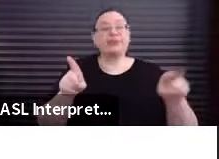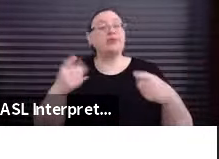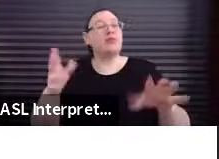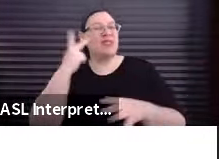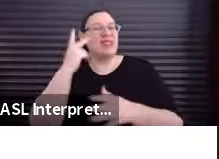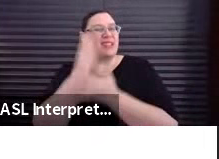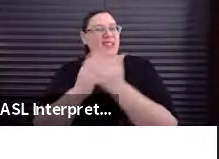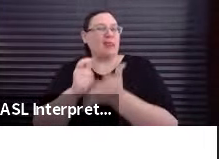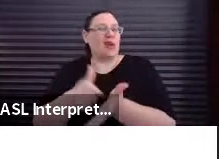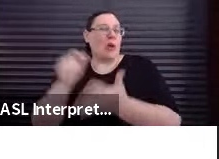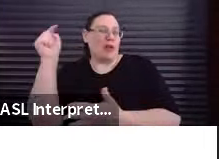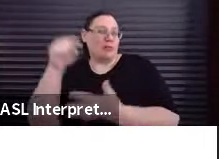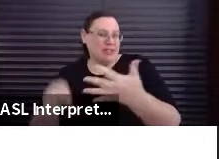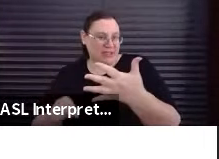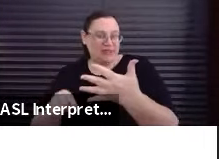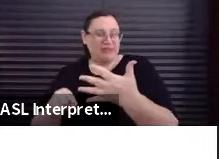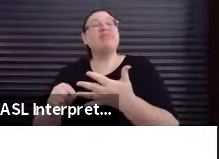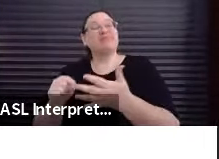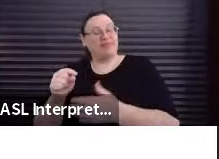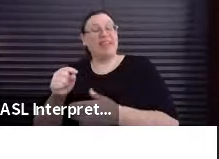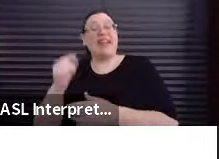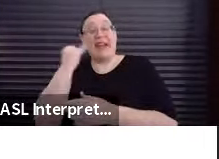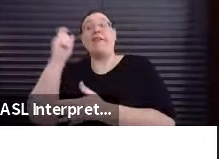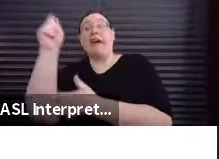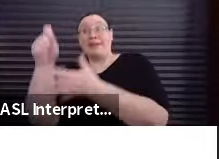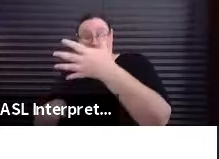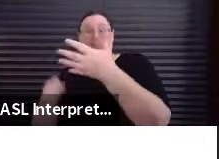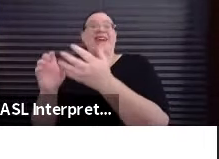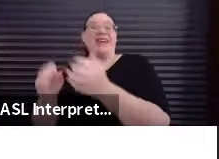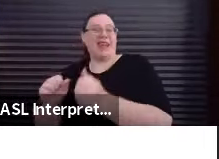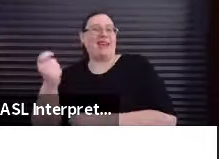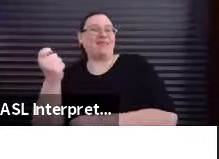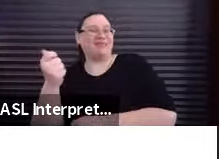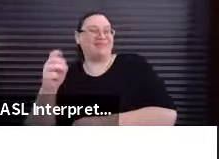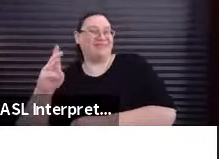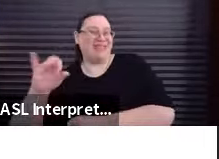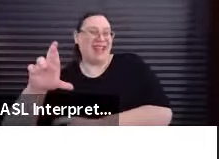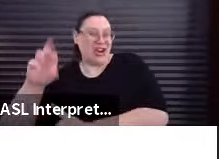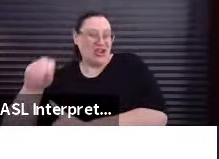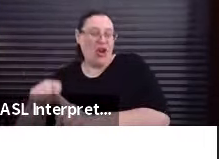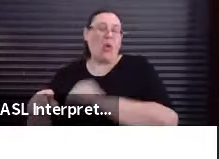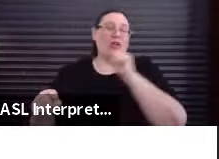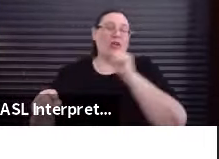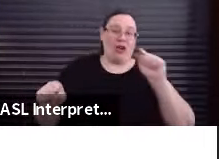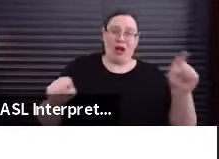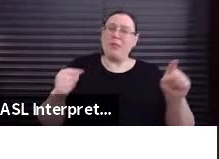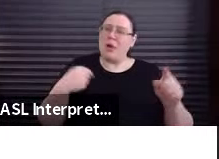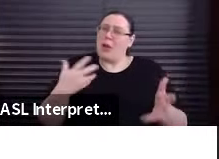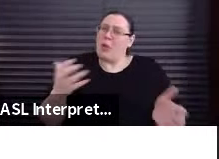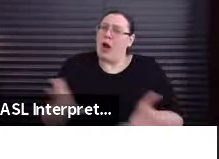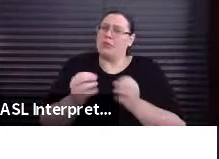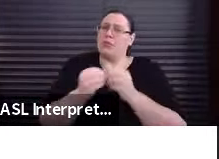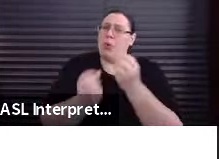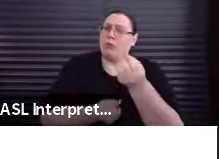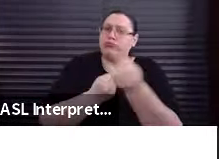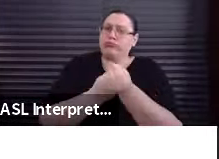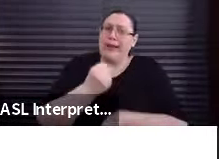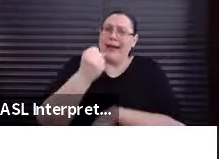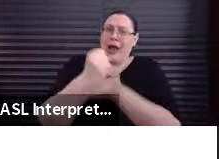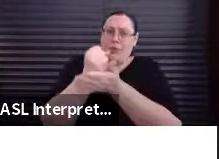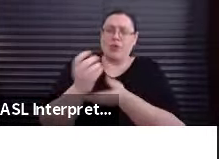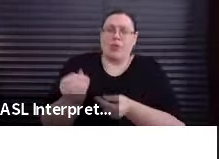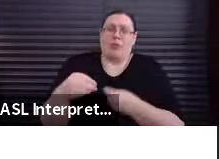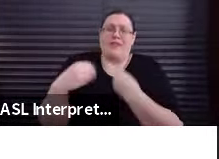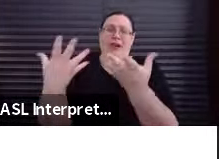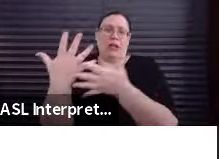what does and what doesn't qualify for the micro, but we want to help you a little bit more with the process. And so we're going to provide those screening questions for